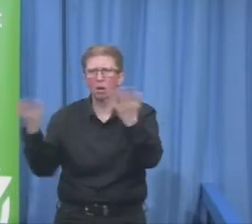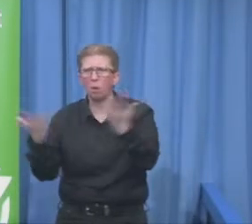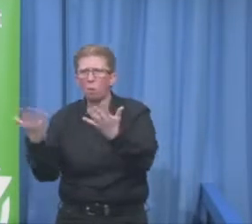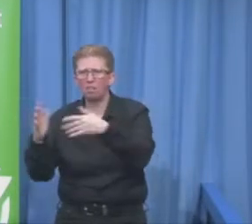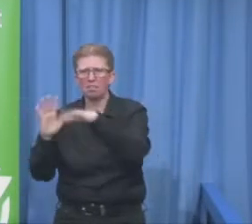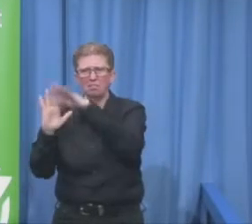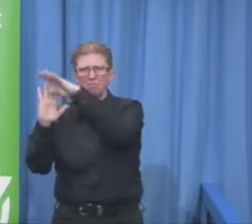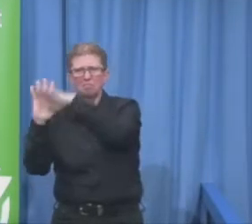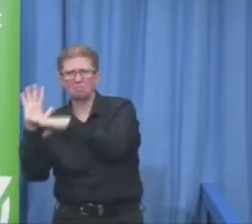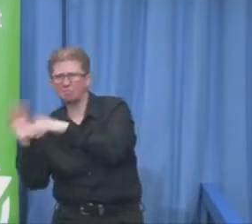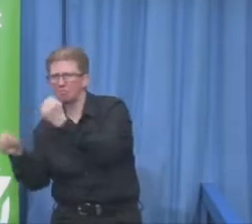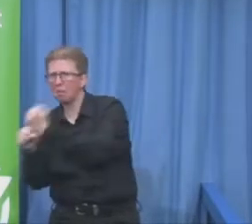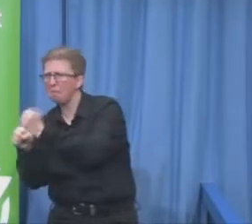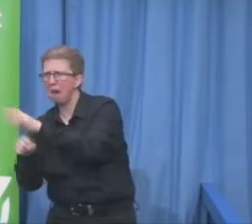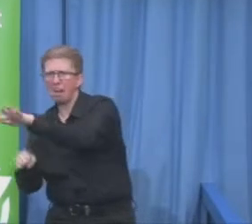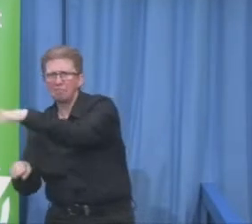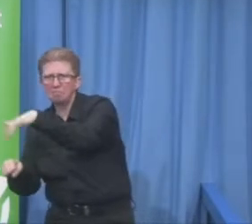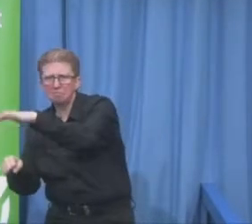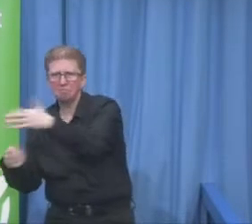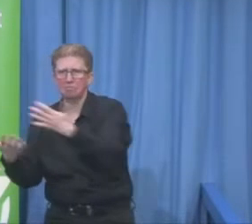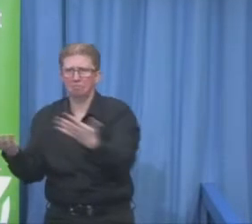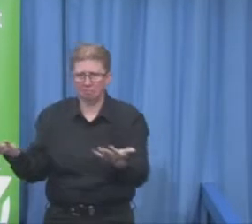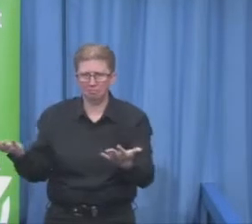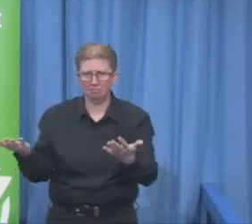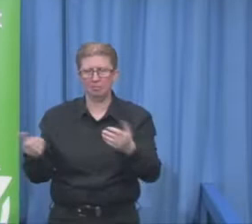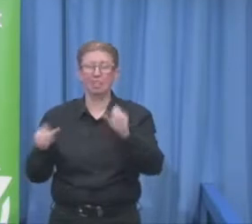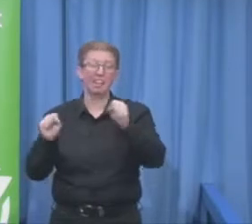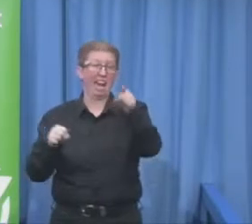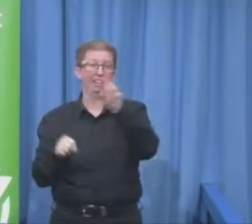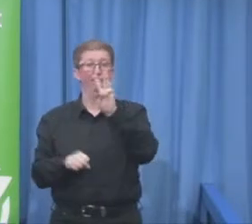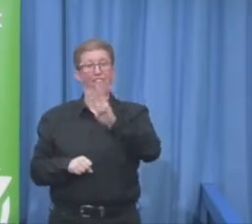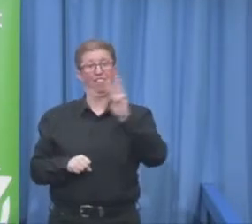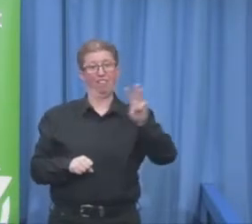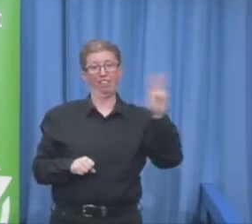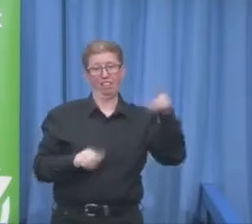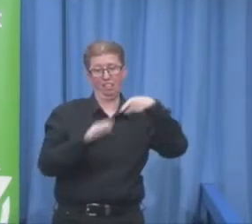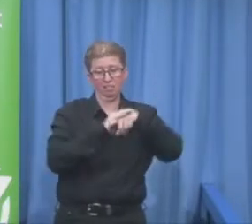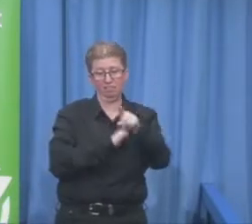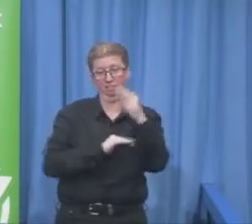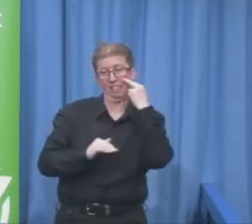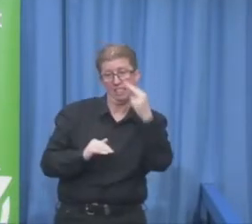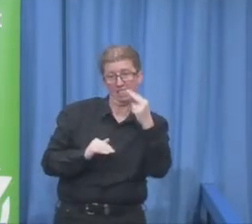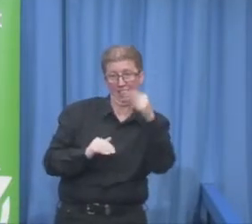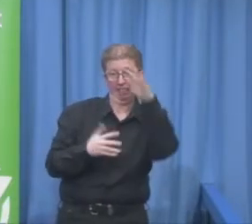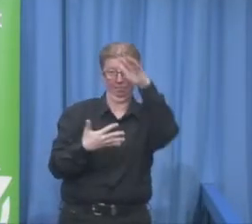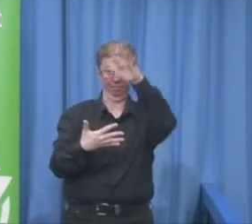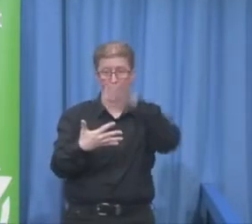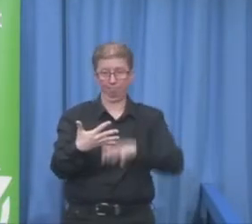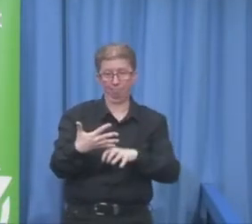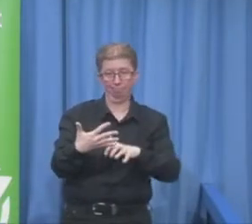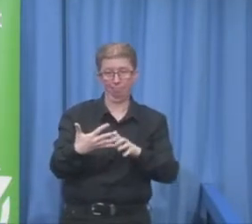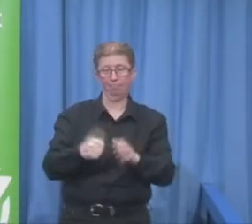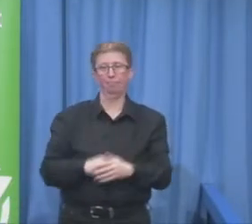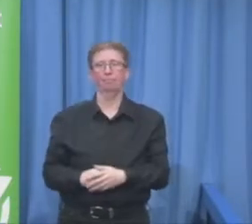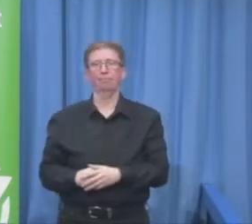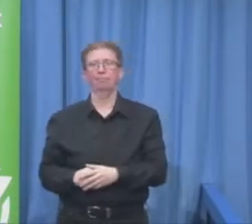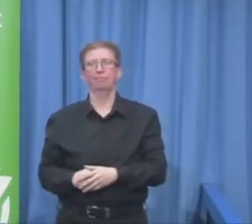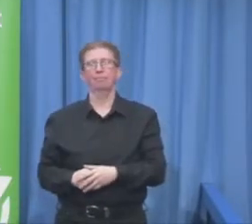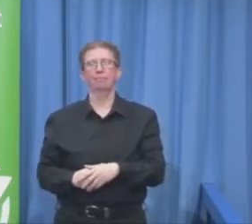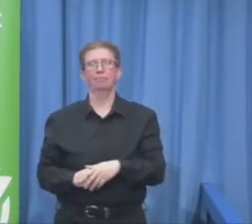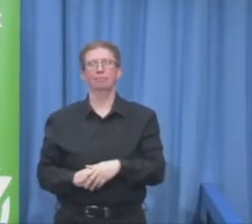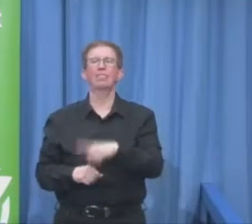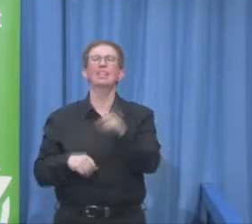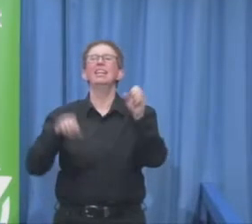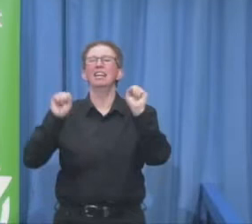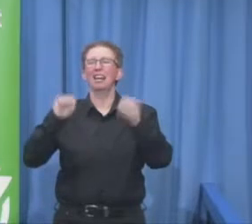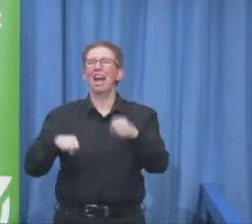So this is in a nutshell what the social indicators of zero project is about and where you will find the data